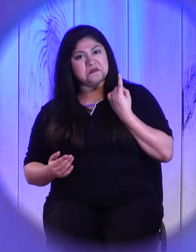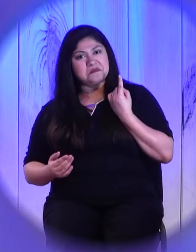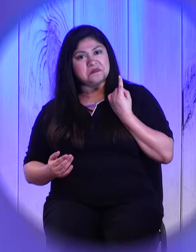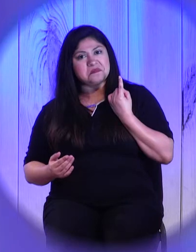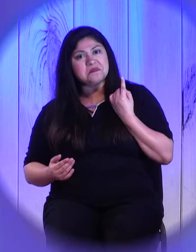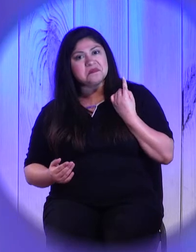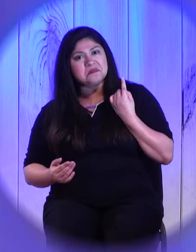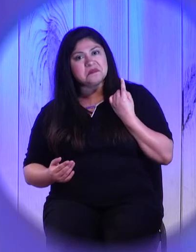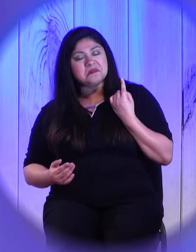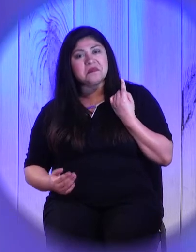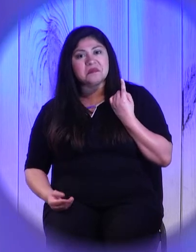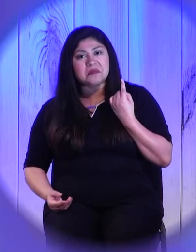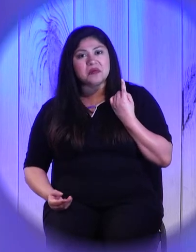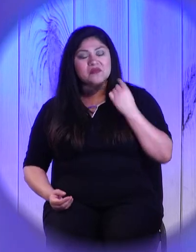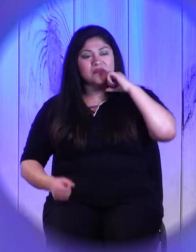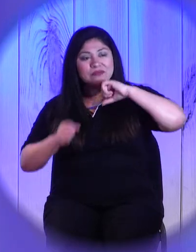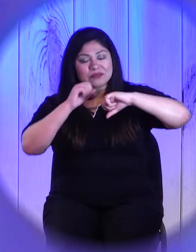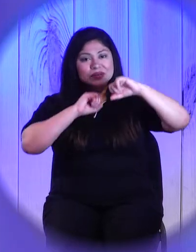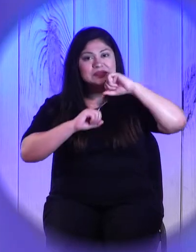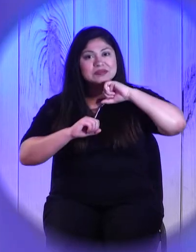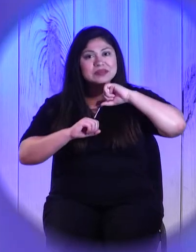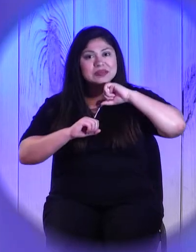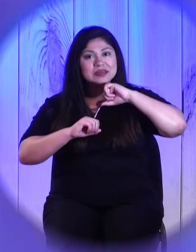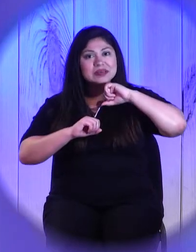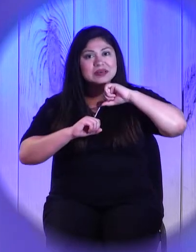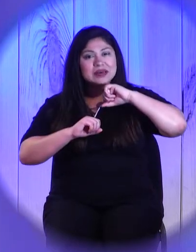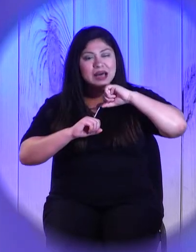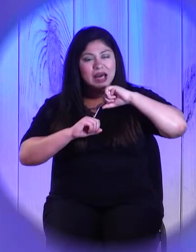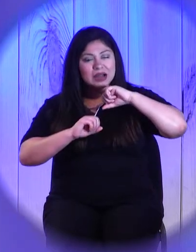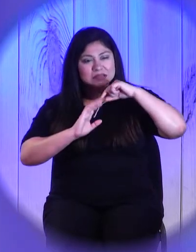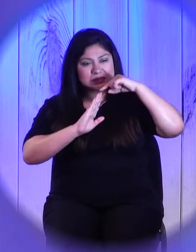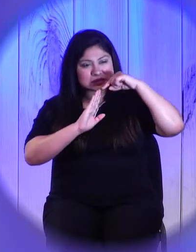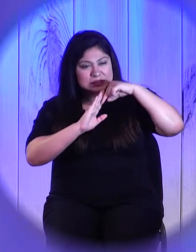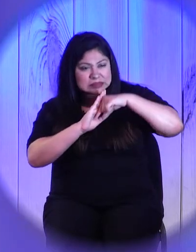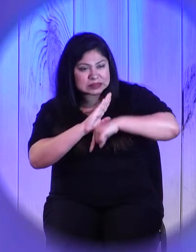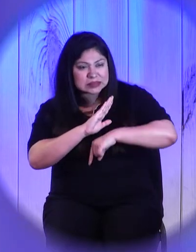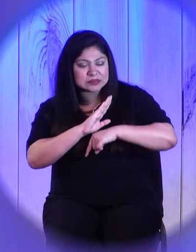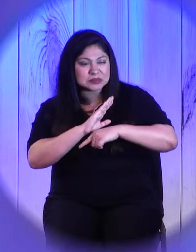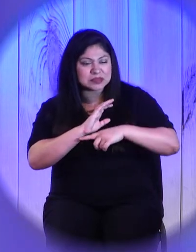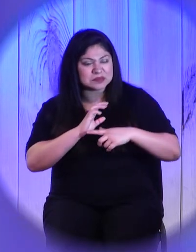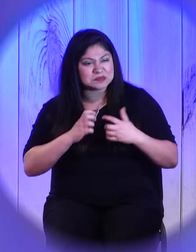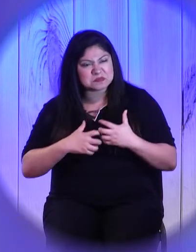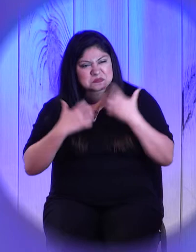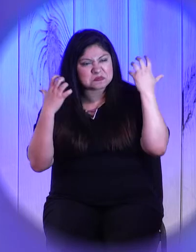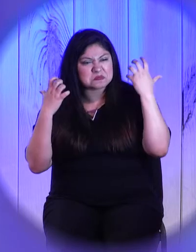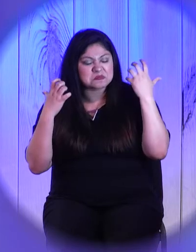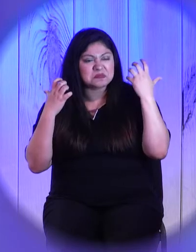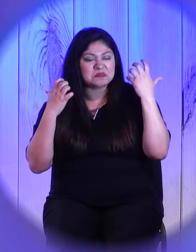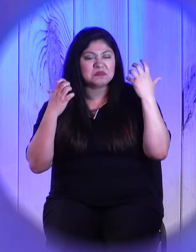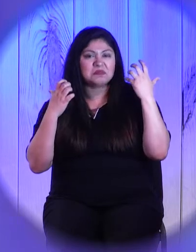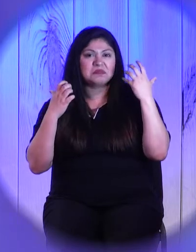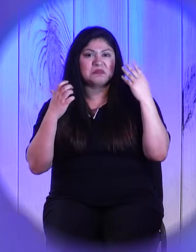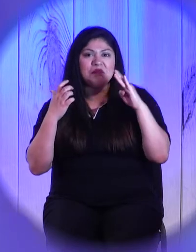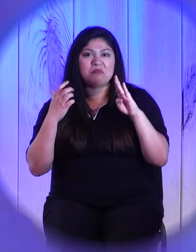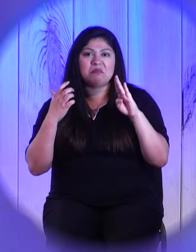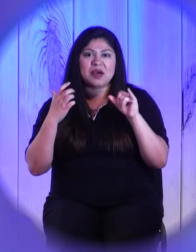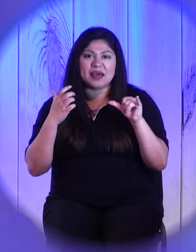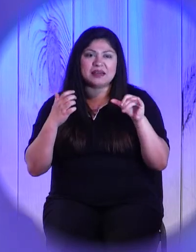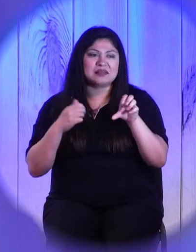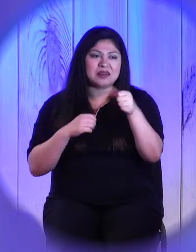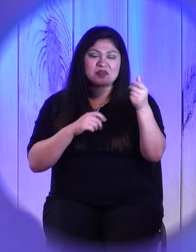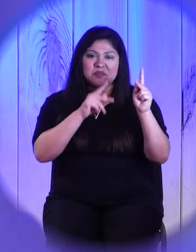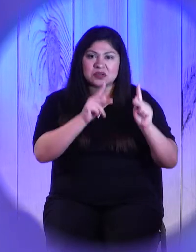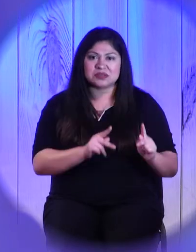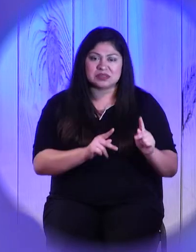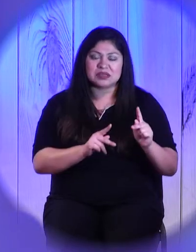deeply offended by the behavior of someone else, I often have to stop and ask myself, is there something in